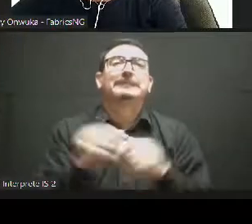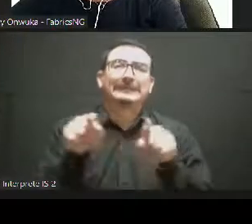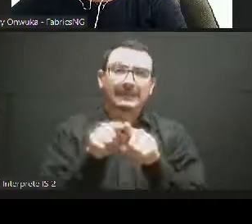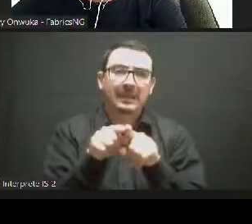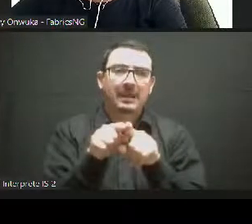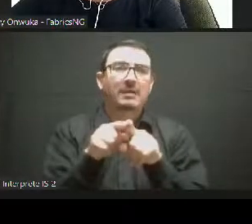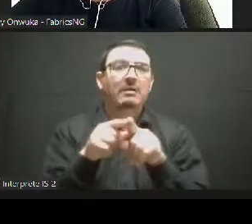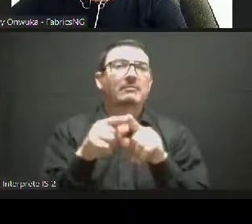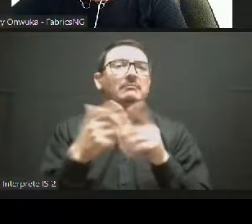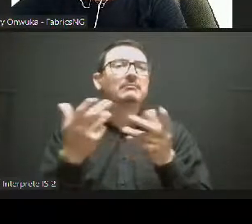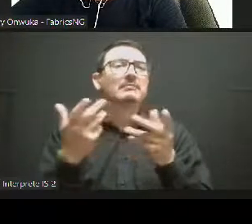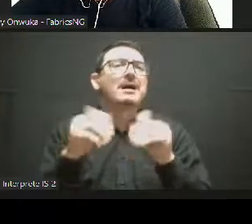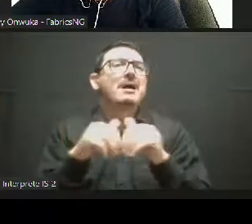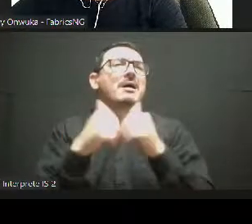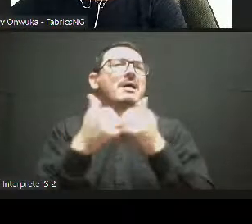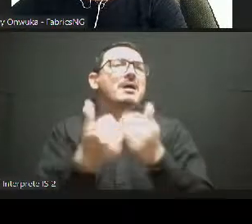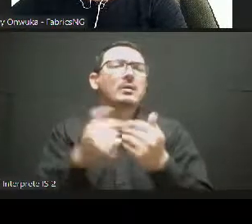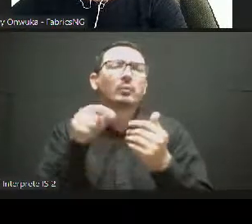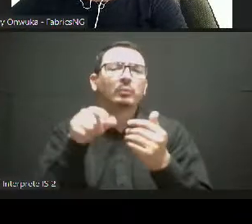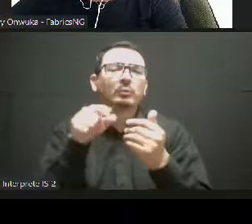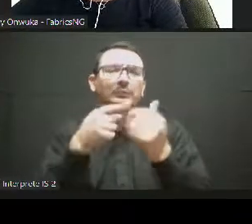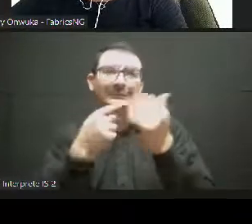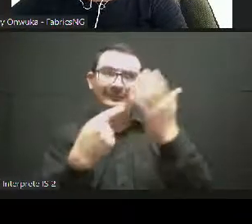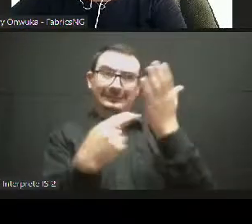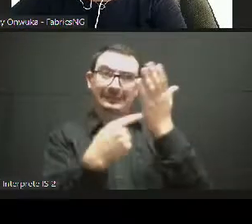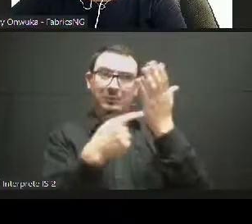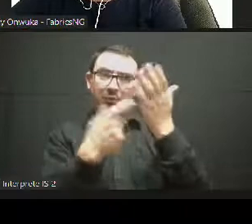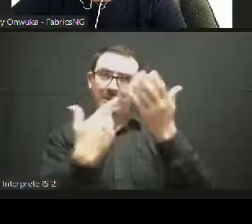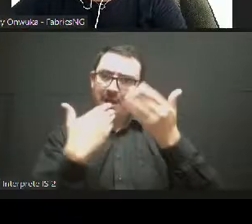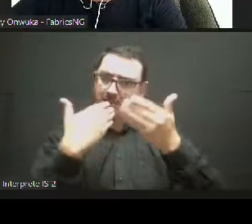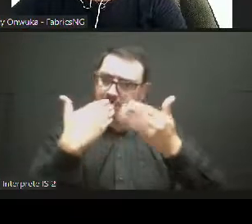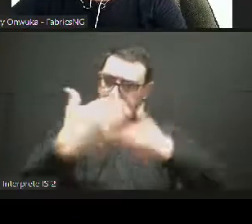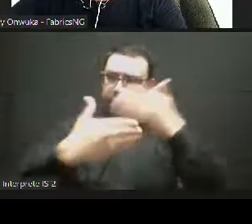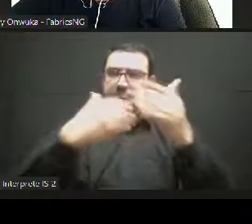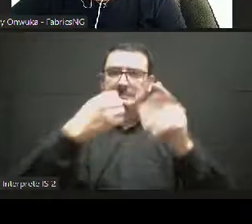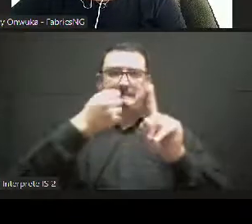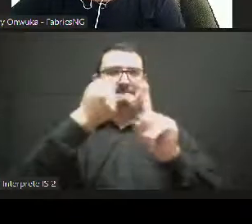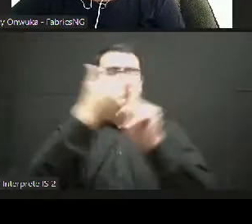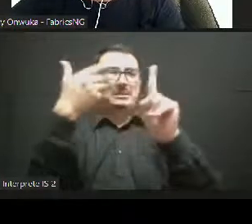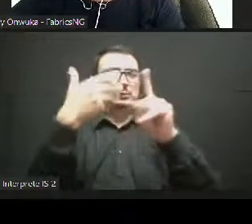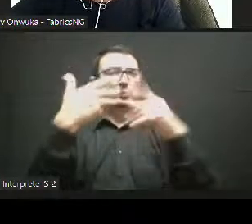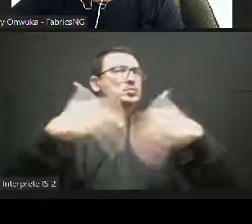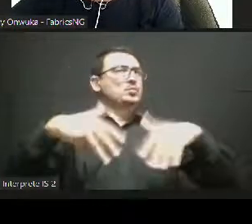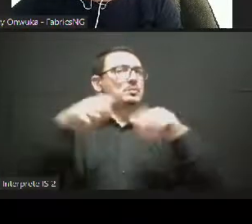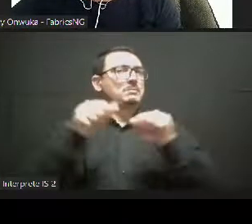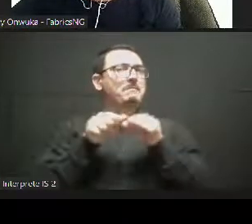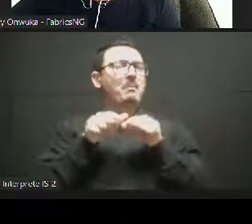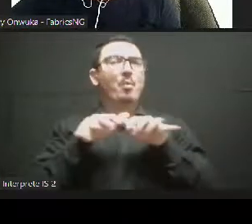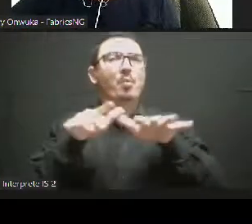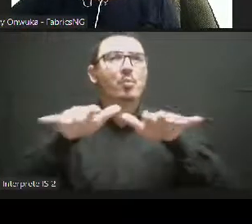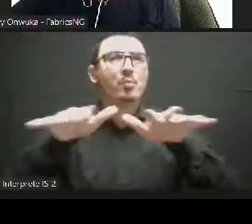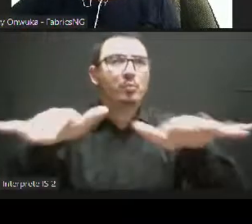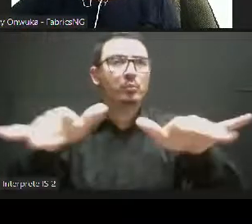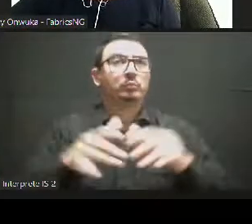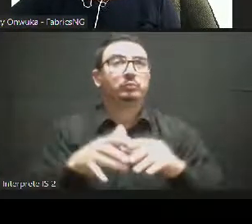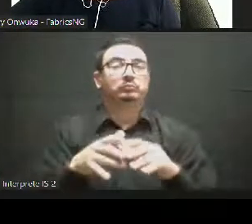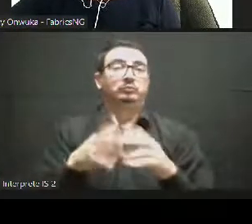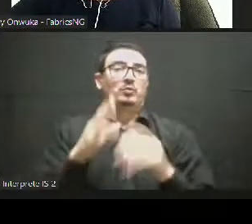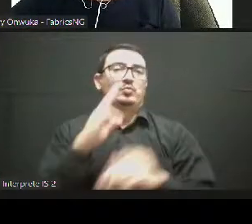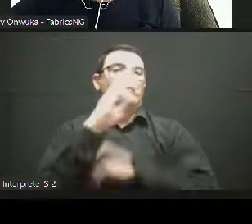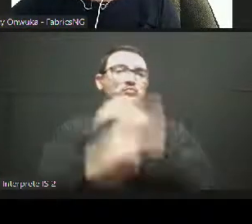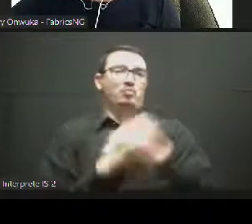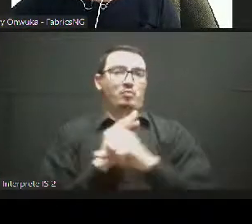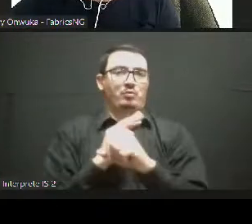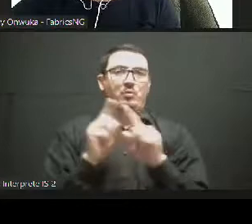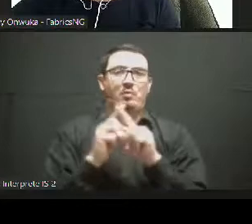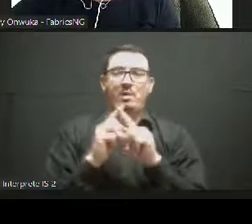impacting, um, you know, African textiles and the fashion business and, and the growth, um, and opportunities